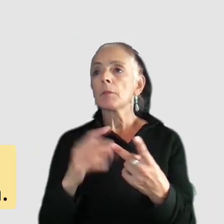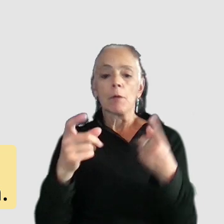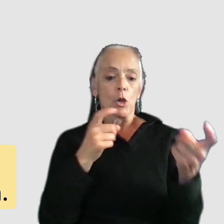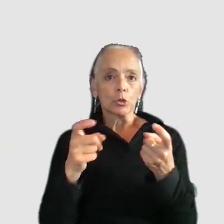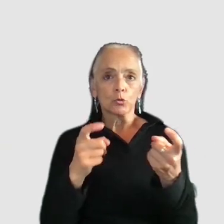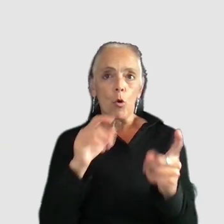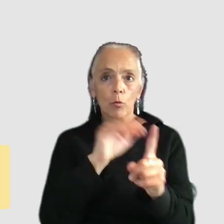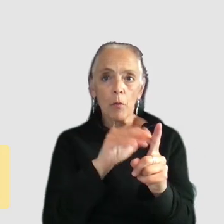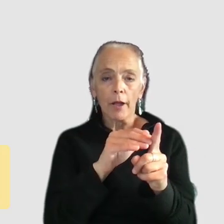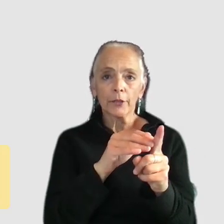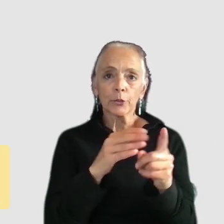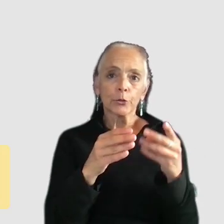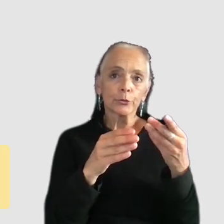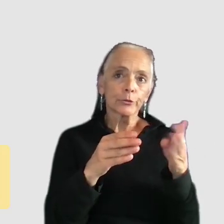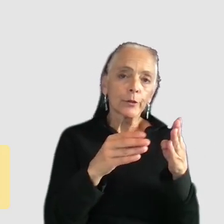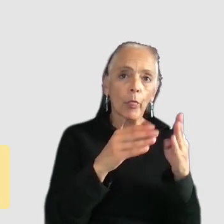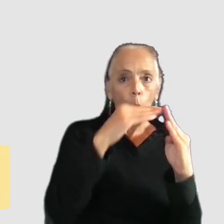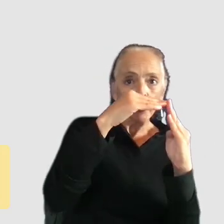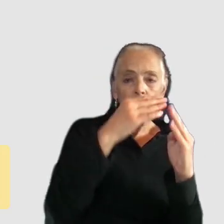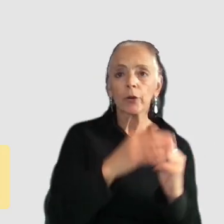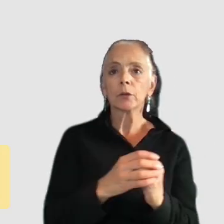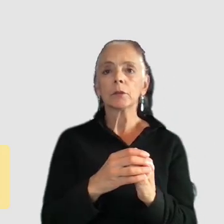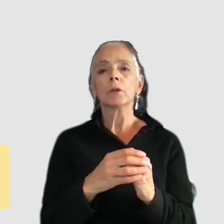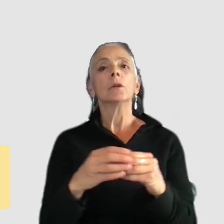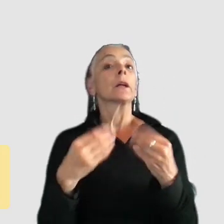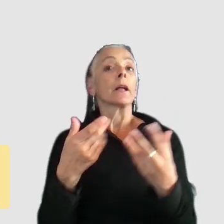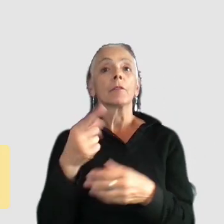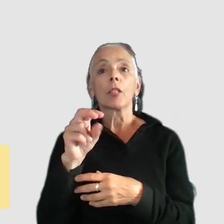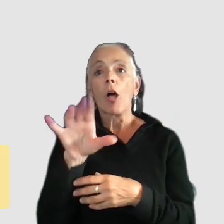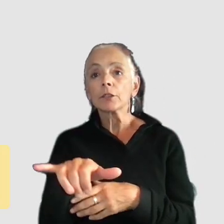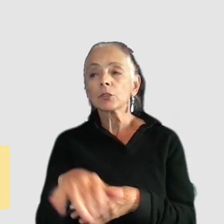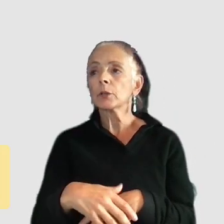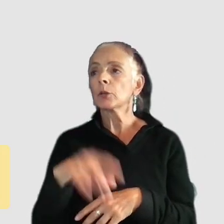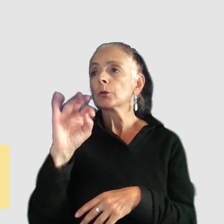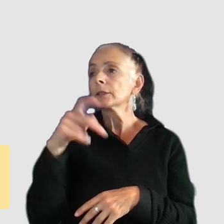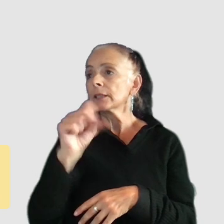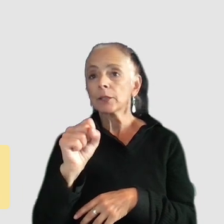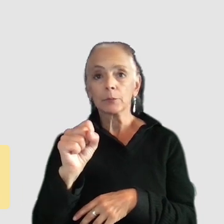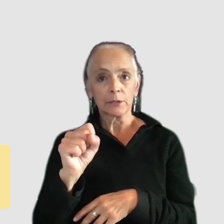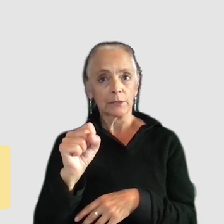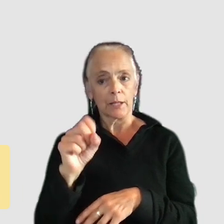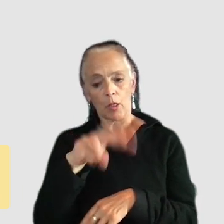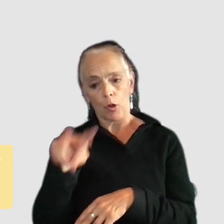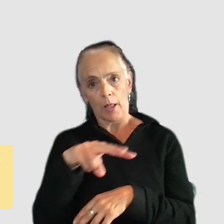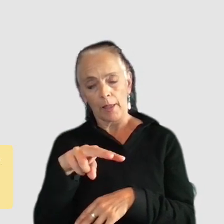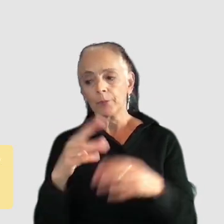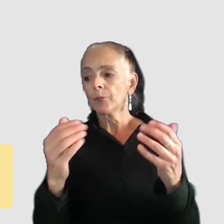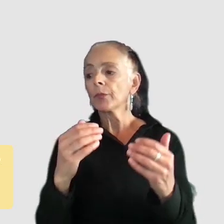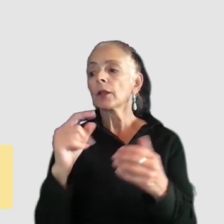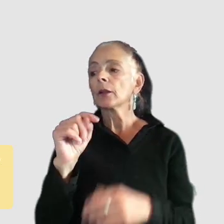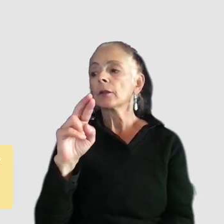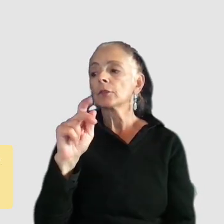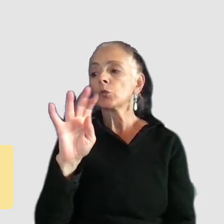corner of the screen we can give them a glossary or some tips that they can refer back to in the menus tracking as well